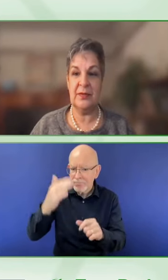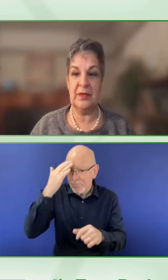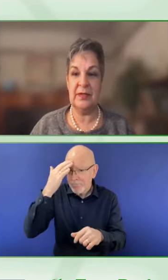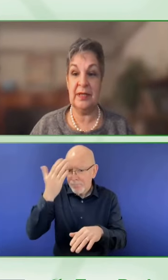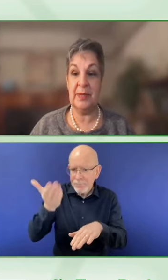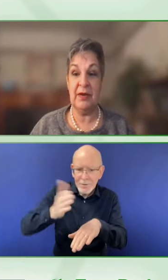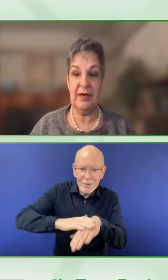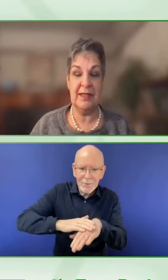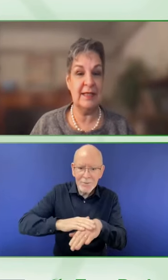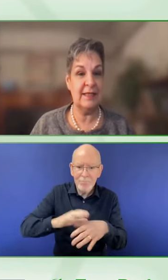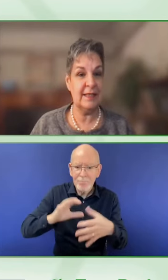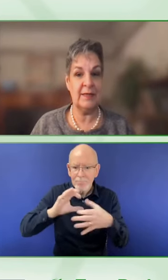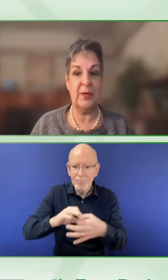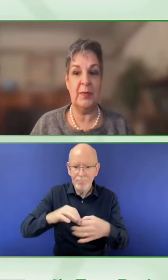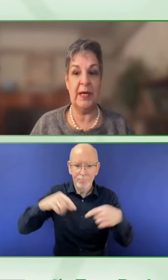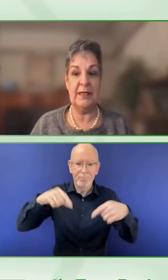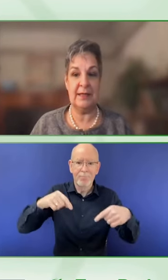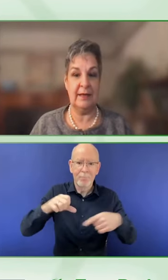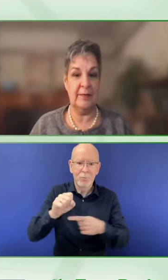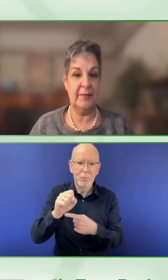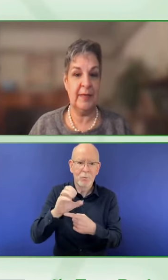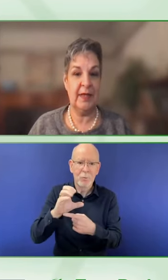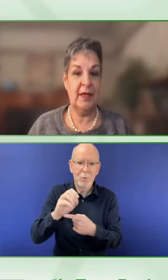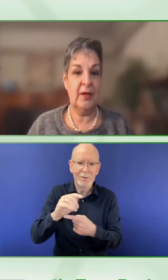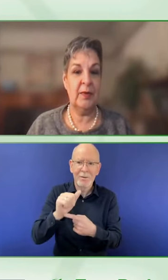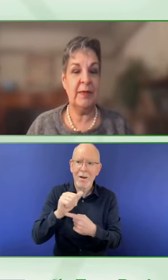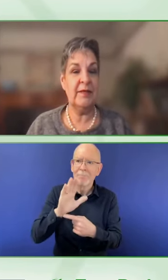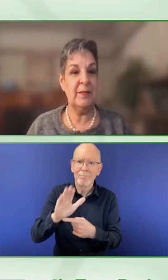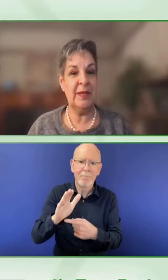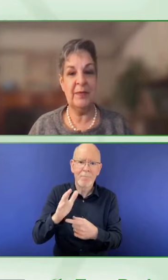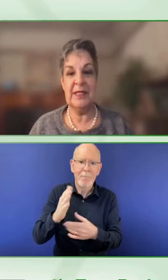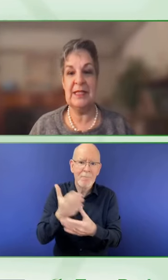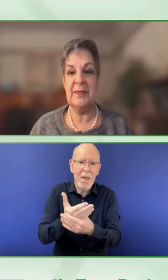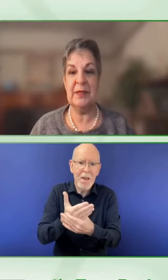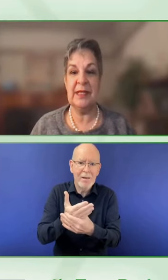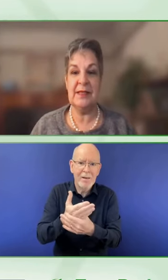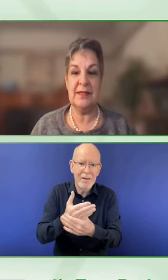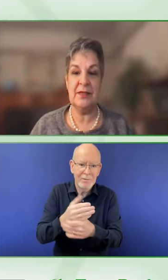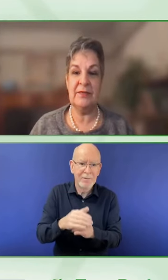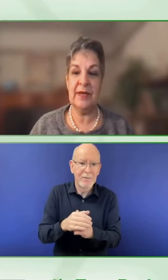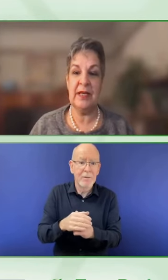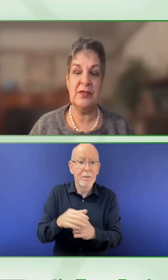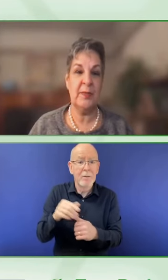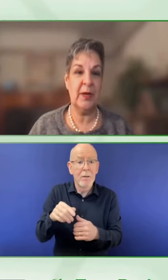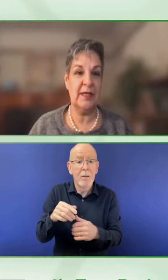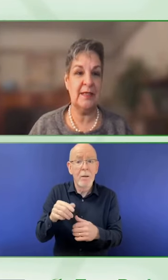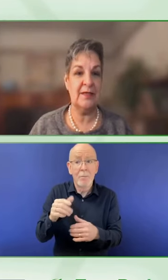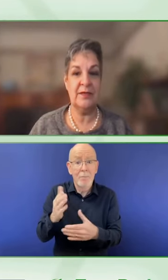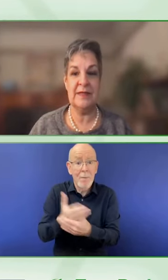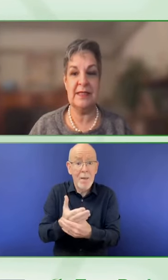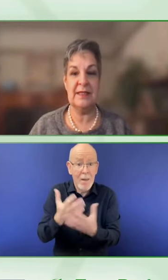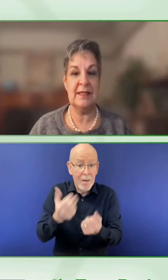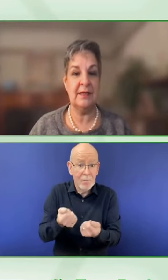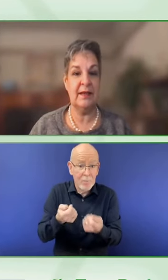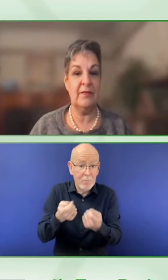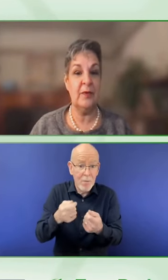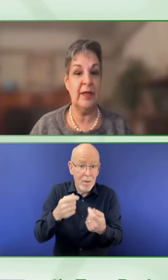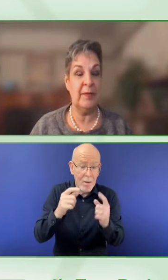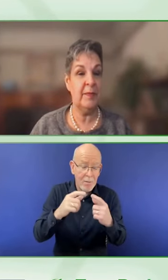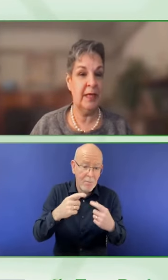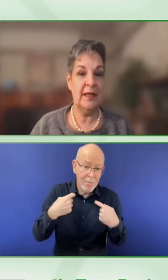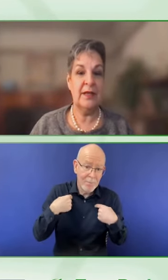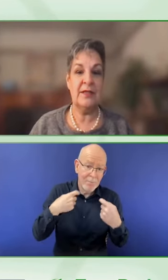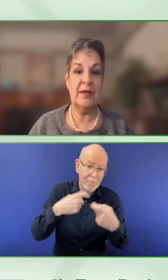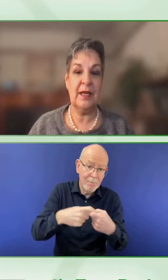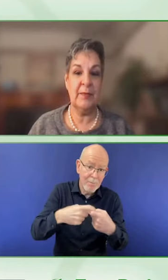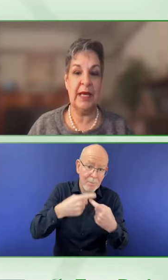this digital world and beyond is accessible by design. We believe that people with disabilities deserve financial products and services designed for